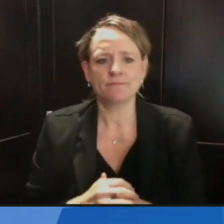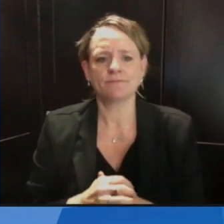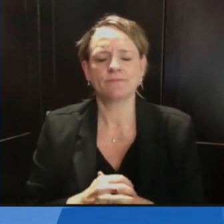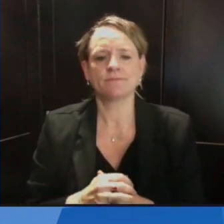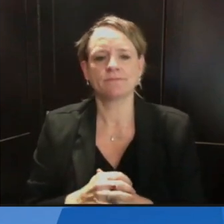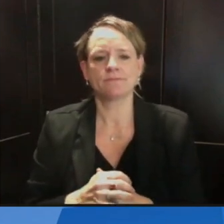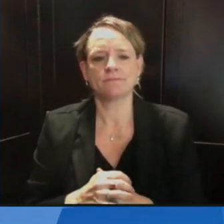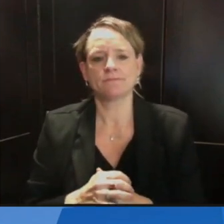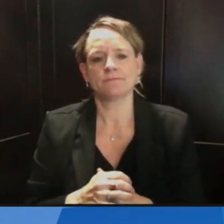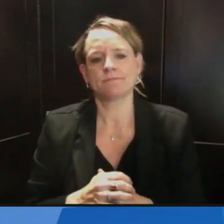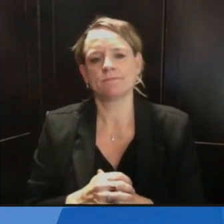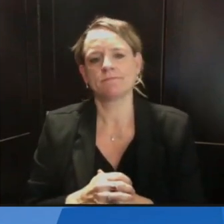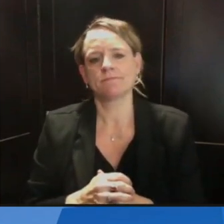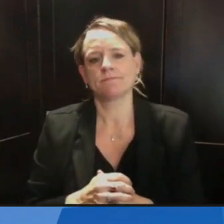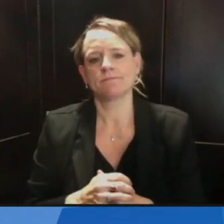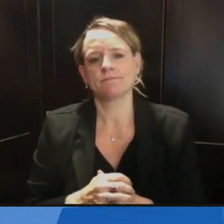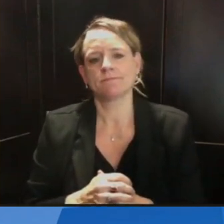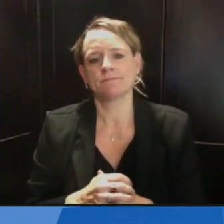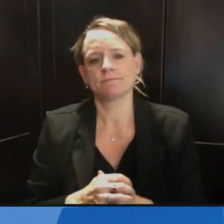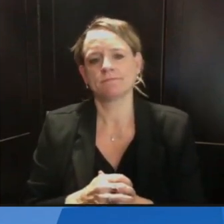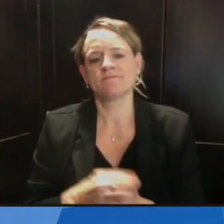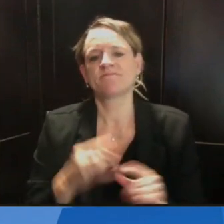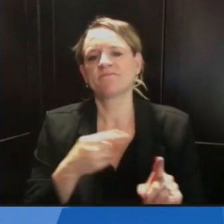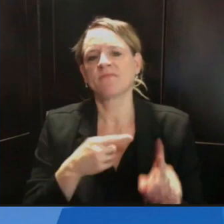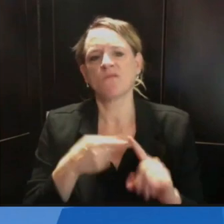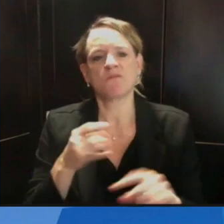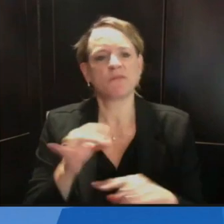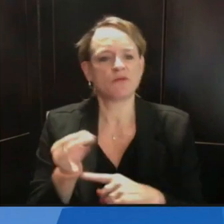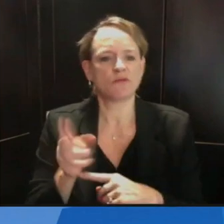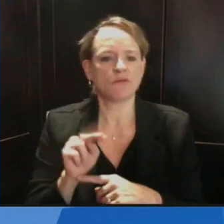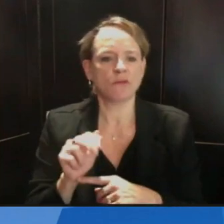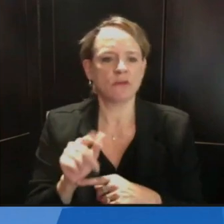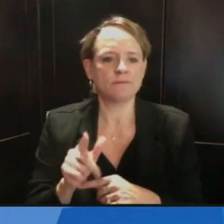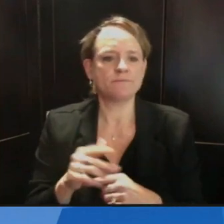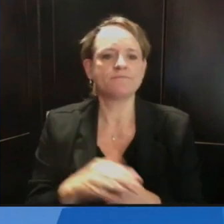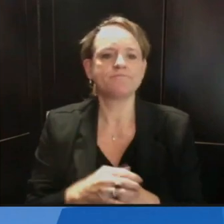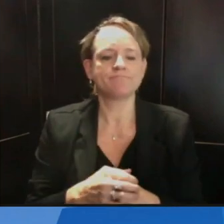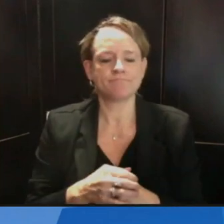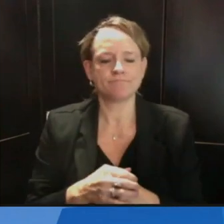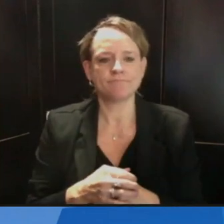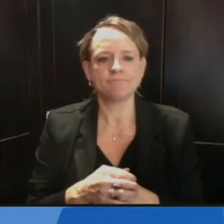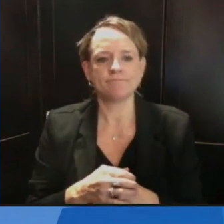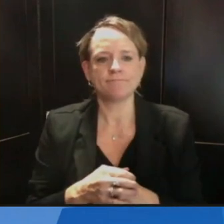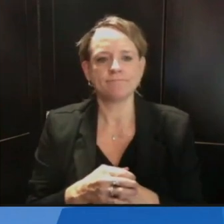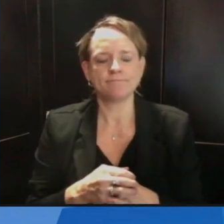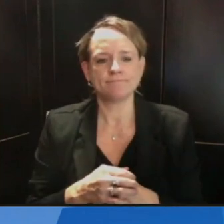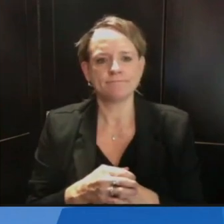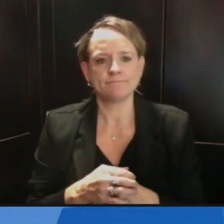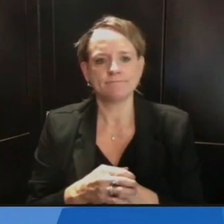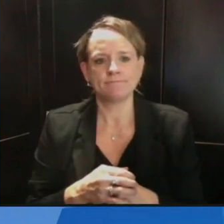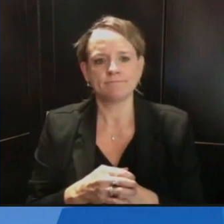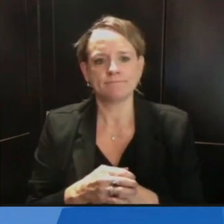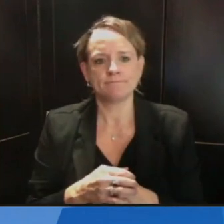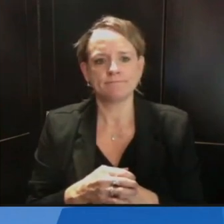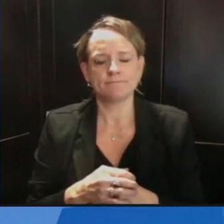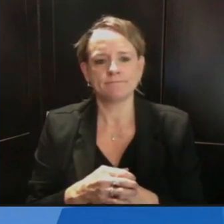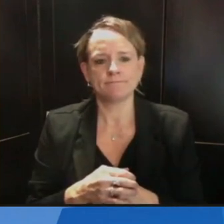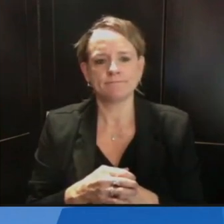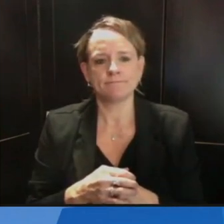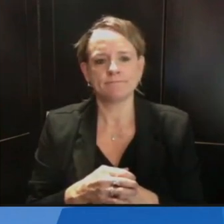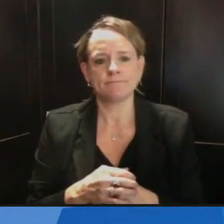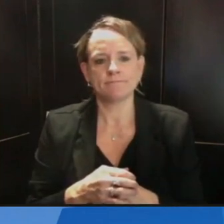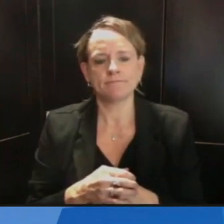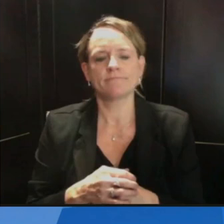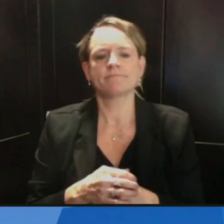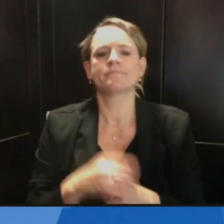Thanks for taking my question, which is the, the, the news release that announced the extension of the mask